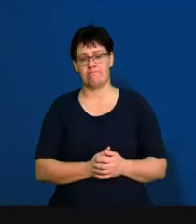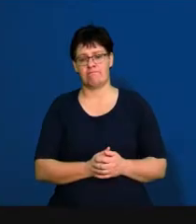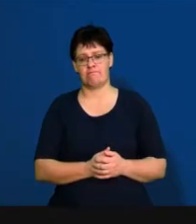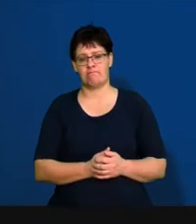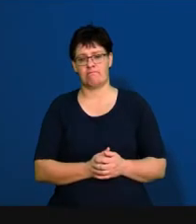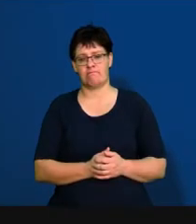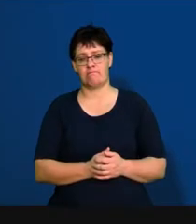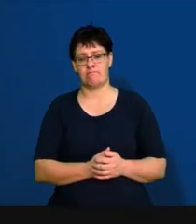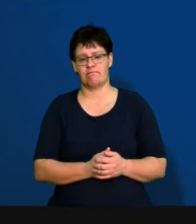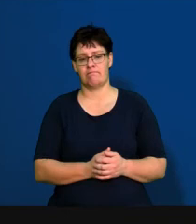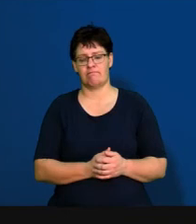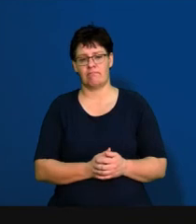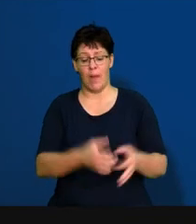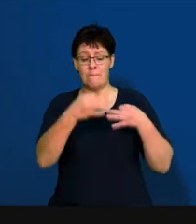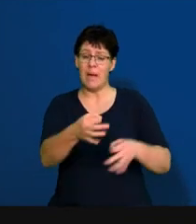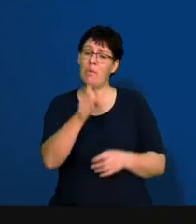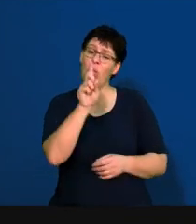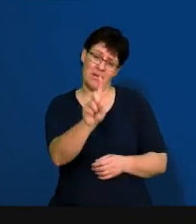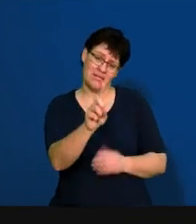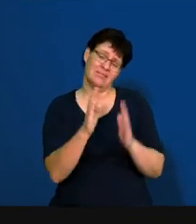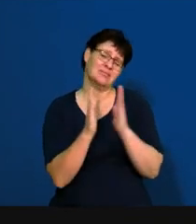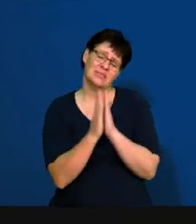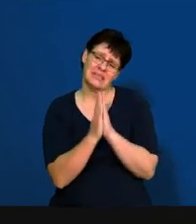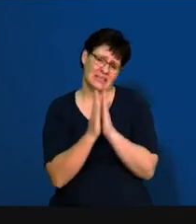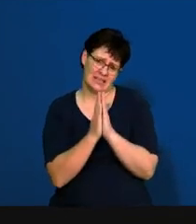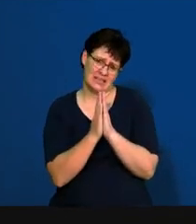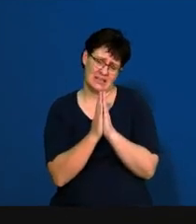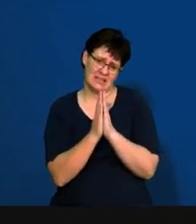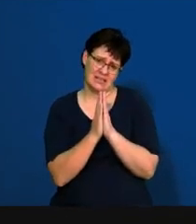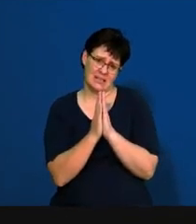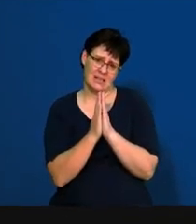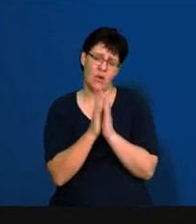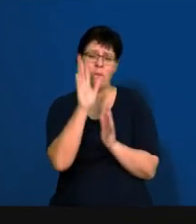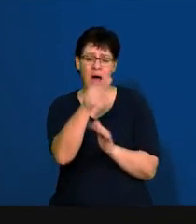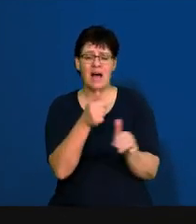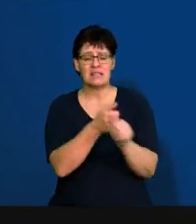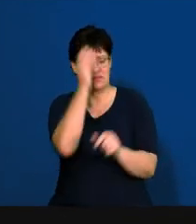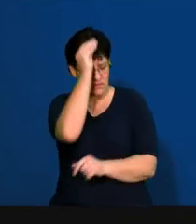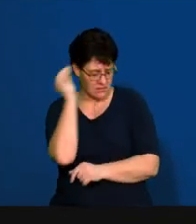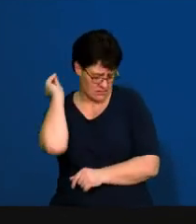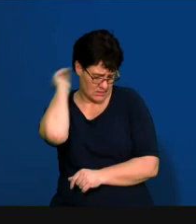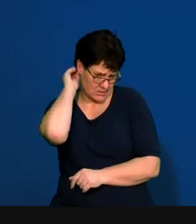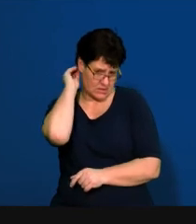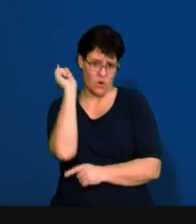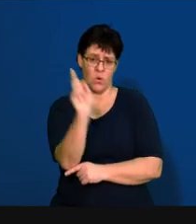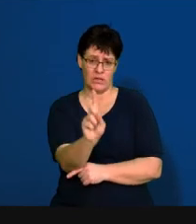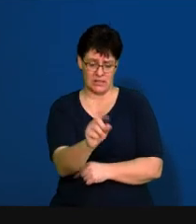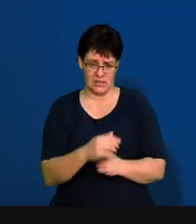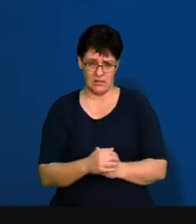All right. For paper one, please do not forget the following. All right.